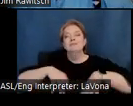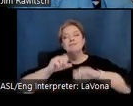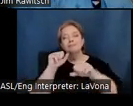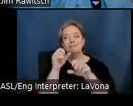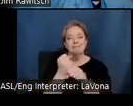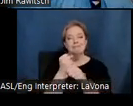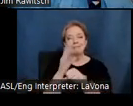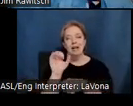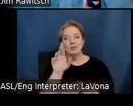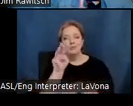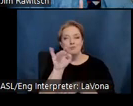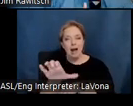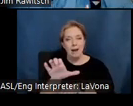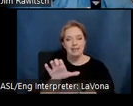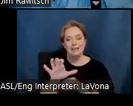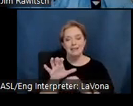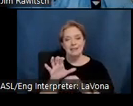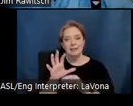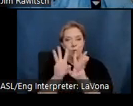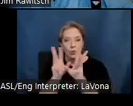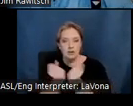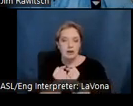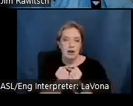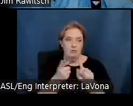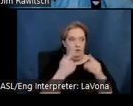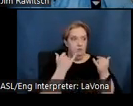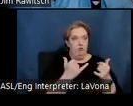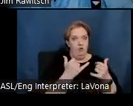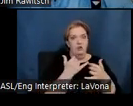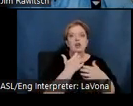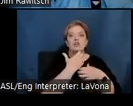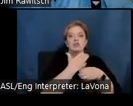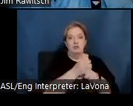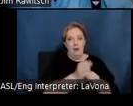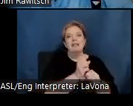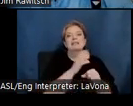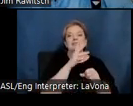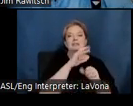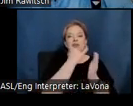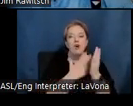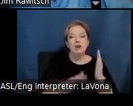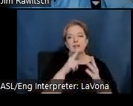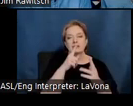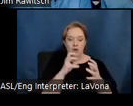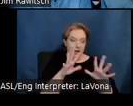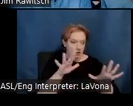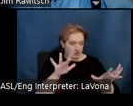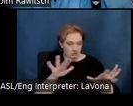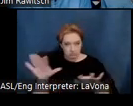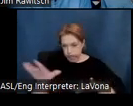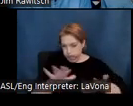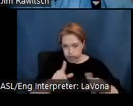exhibitions of contemporary ceramic artists, and then step outside and enjoy the panoramic mountain view. This